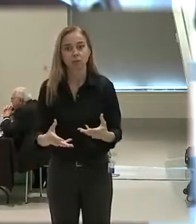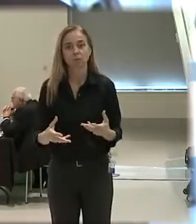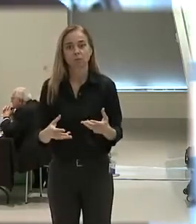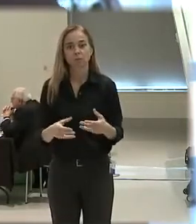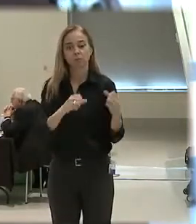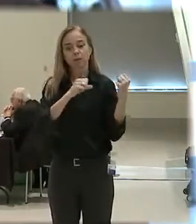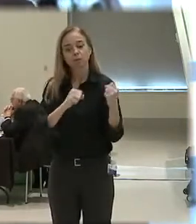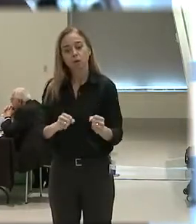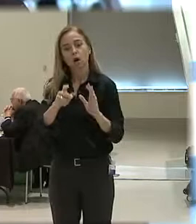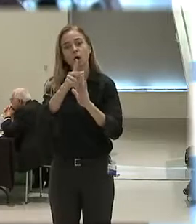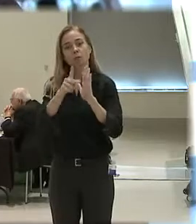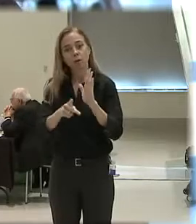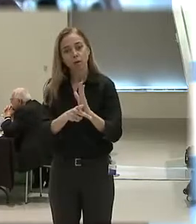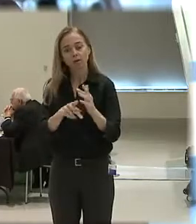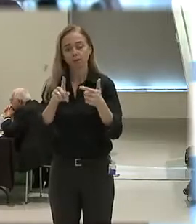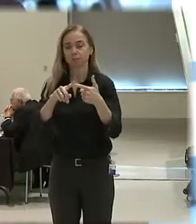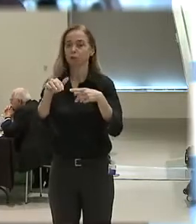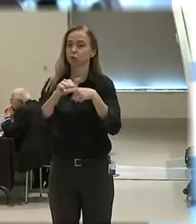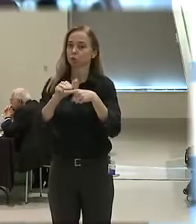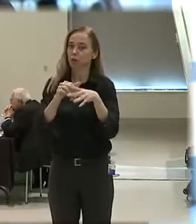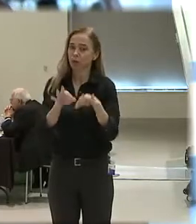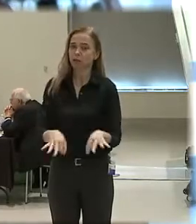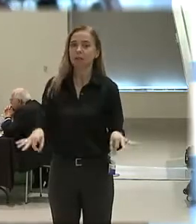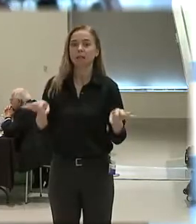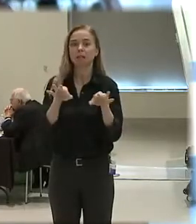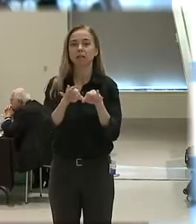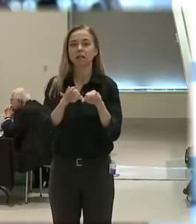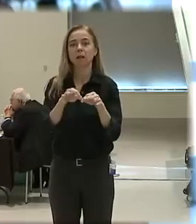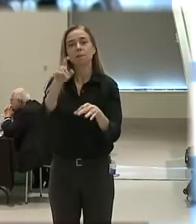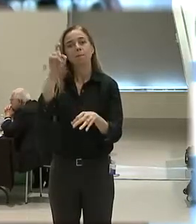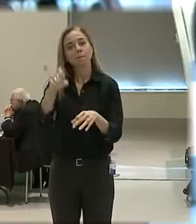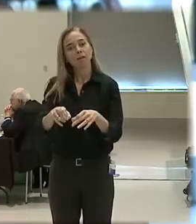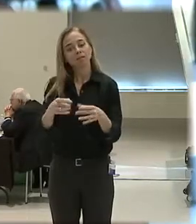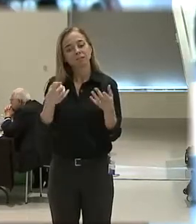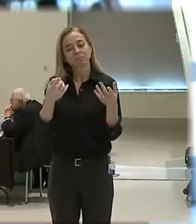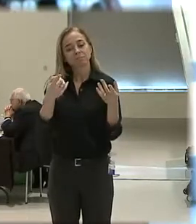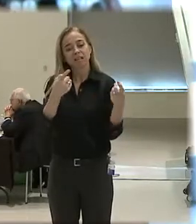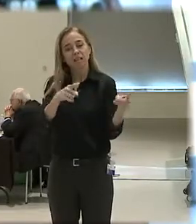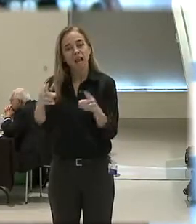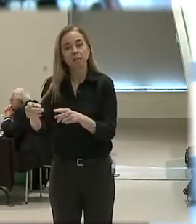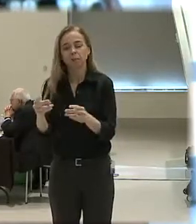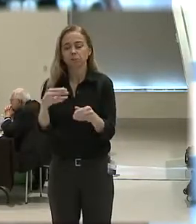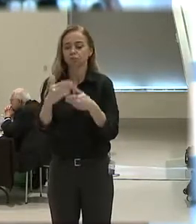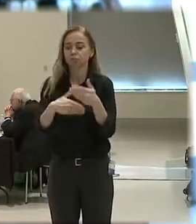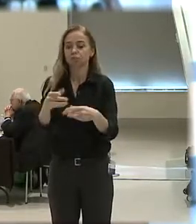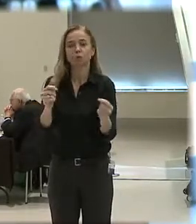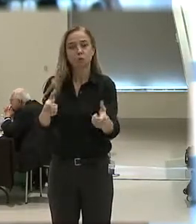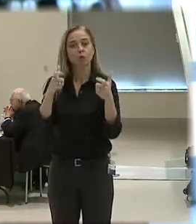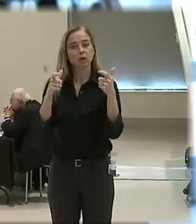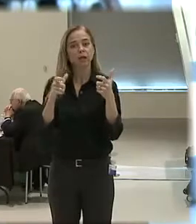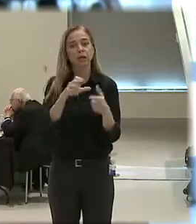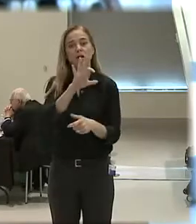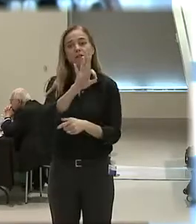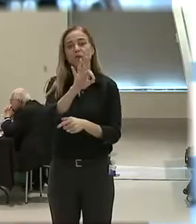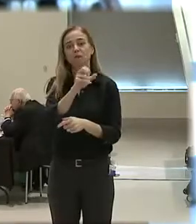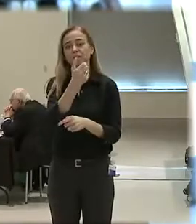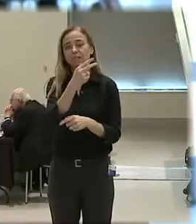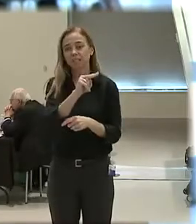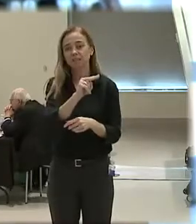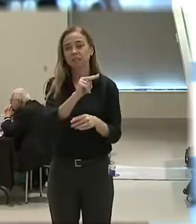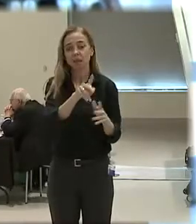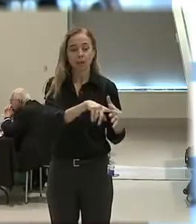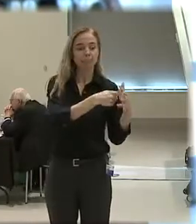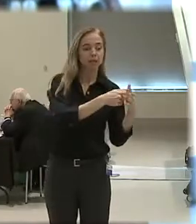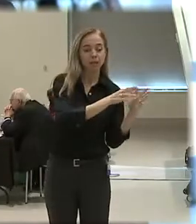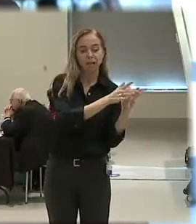strong policies, the training is important. These things happen very quickly. The Ferguson incident, beginning to